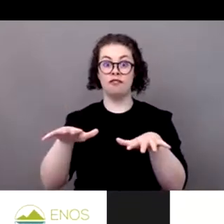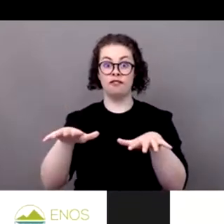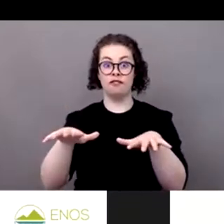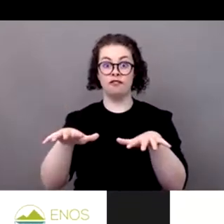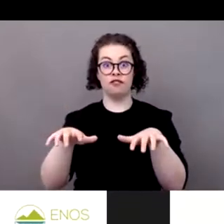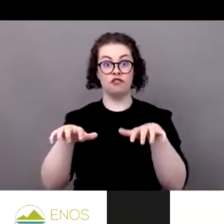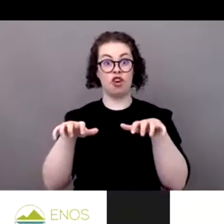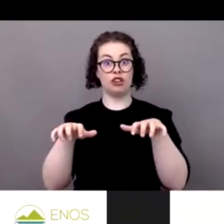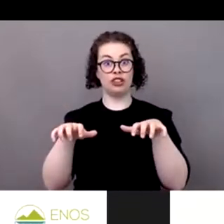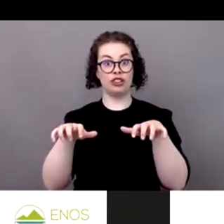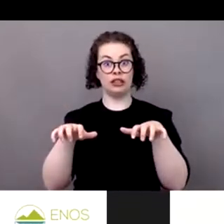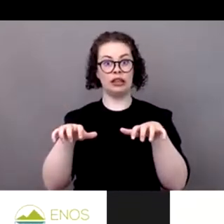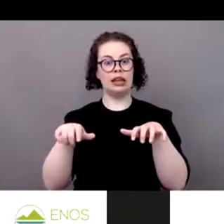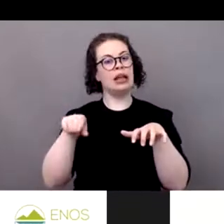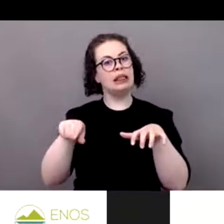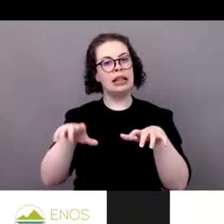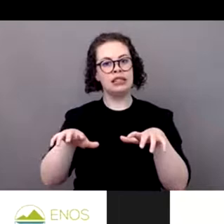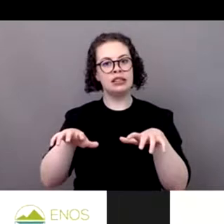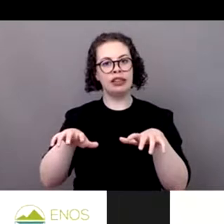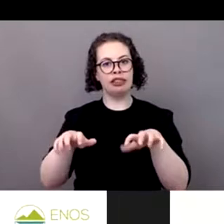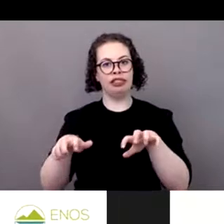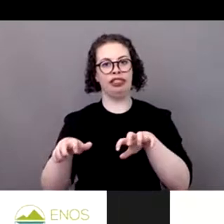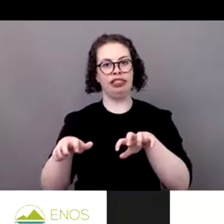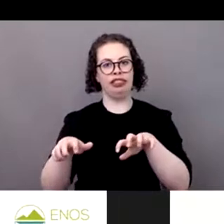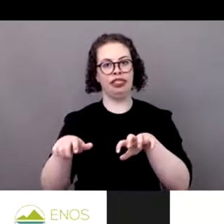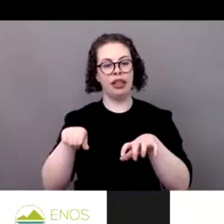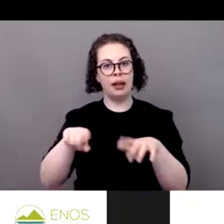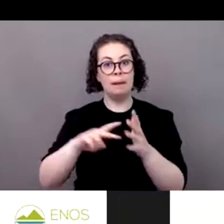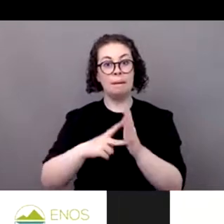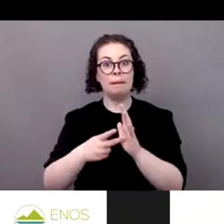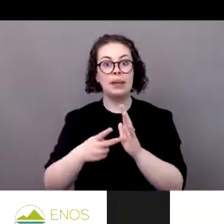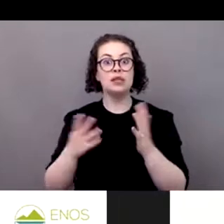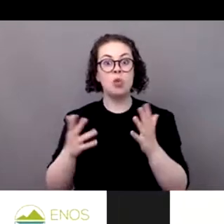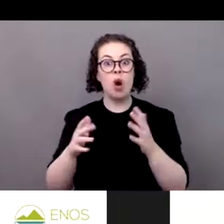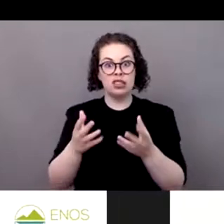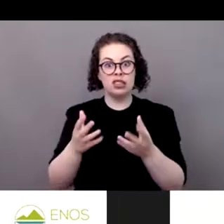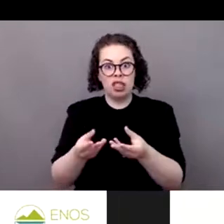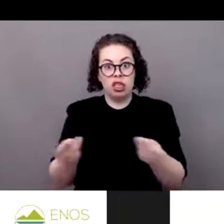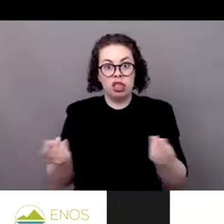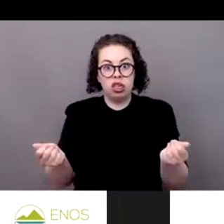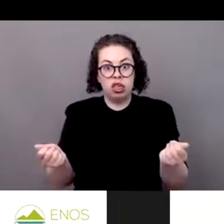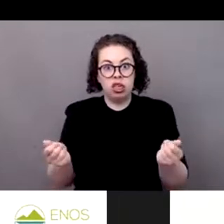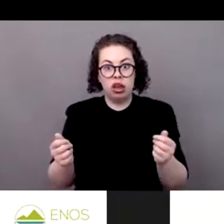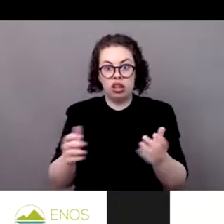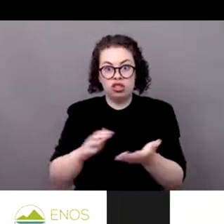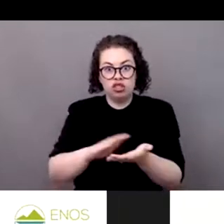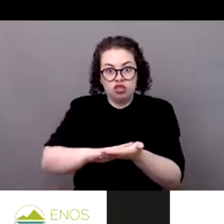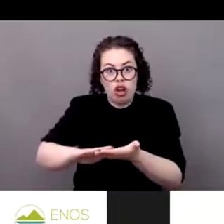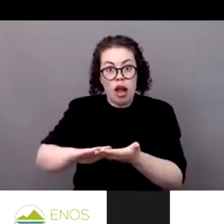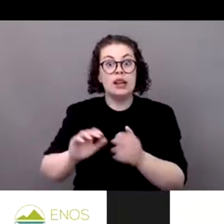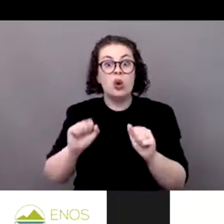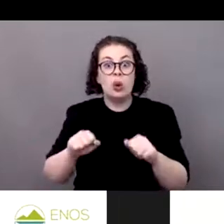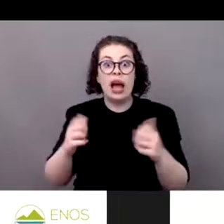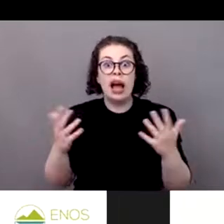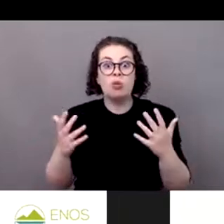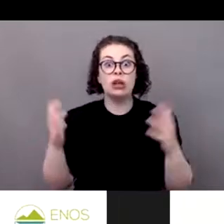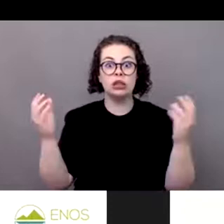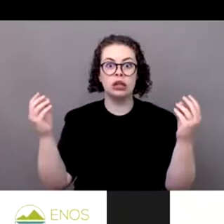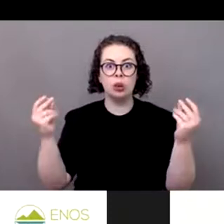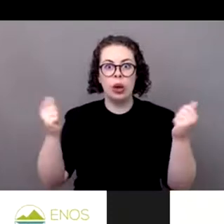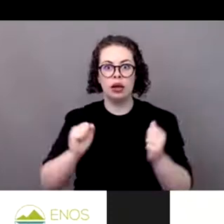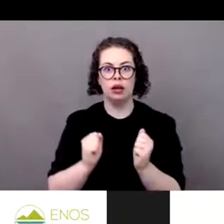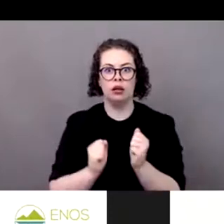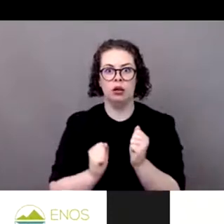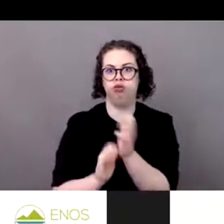hazards, posing threats for entire mountain villages, reshaping also the iconic shape of our mountains,